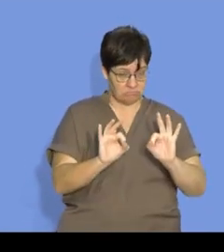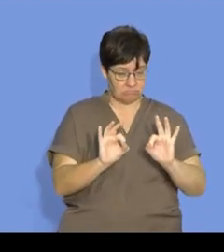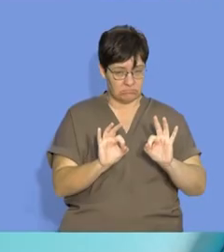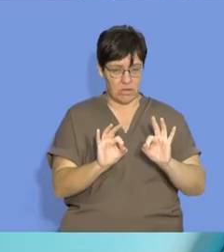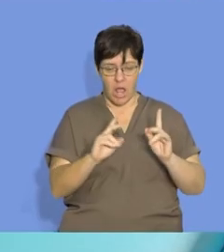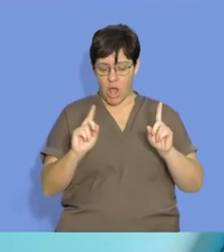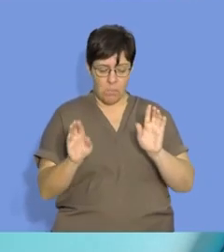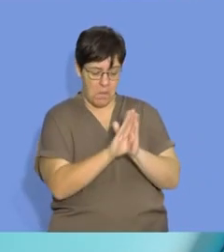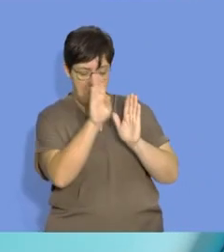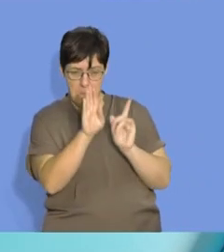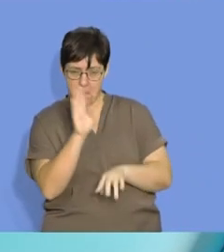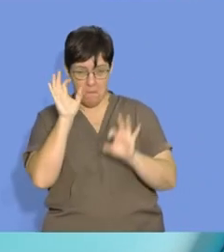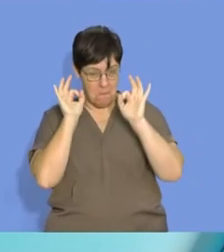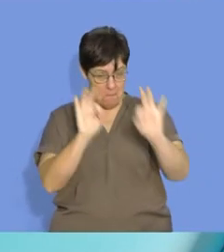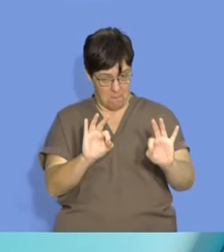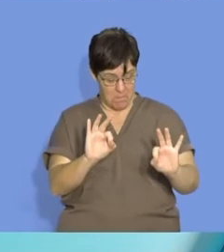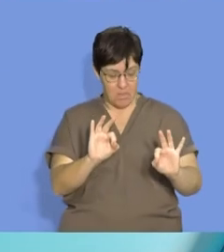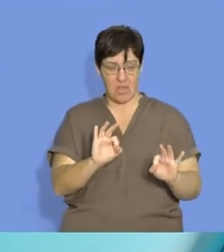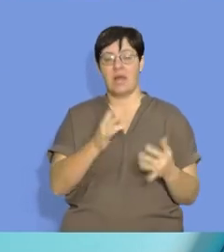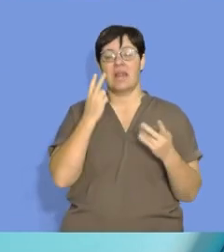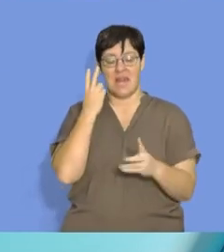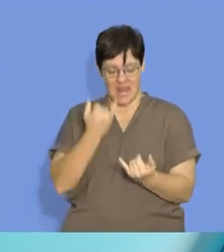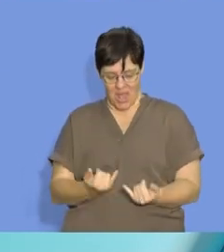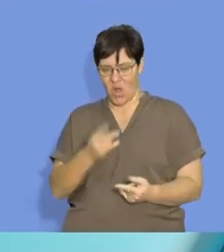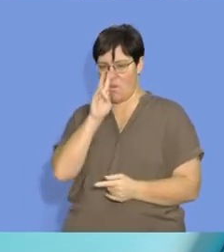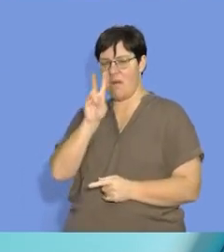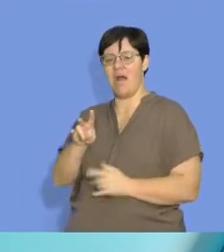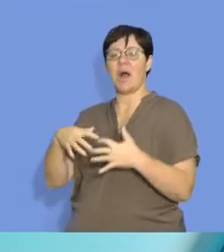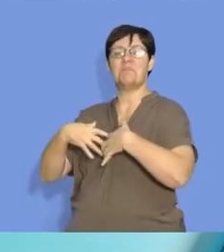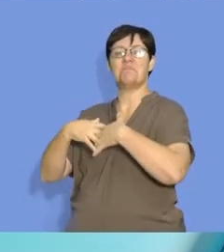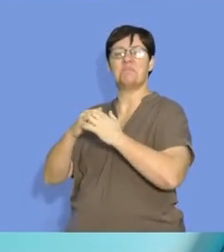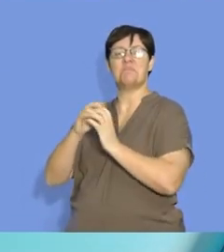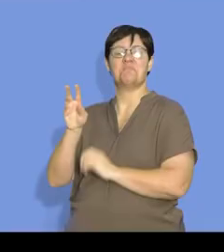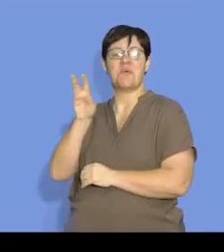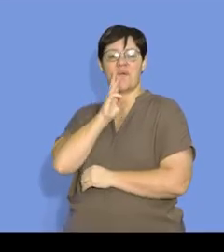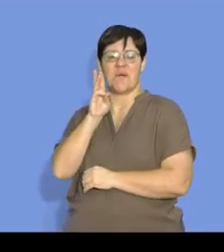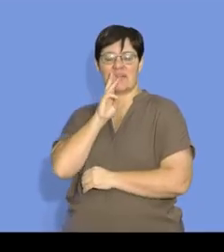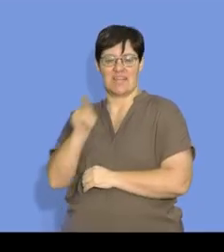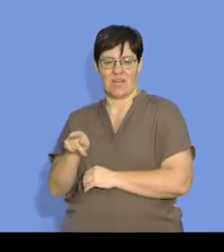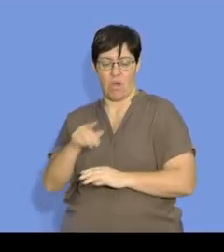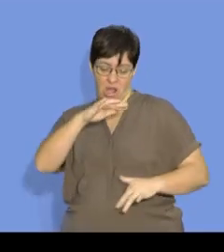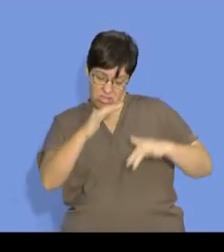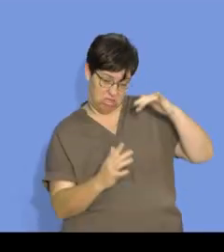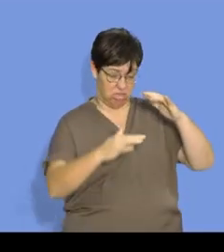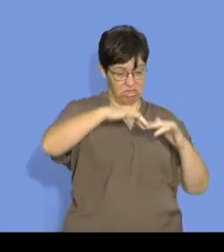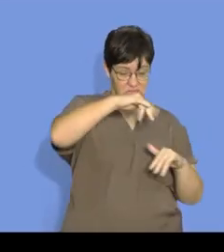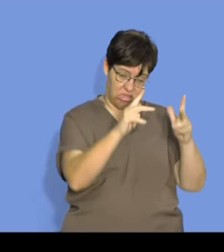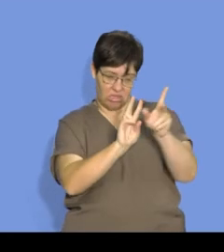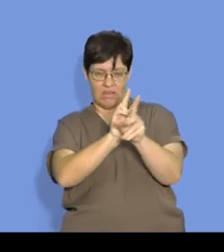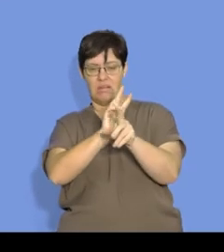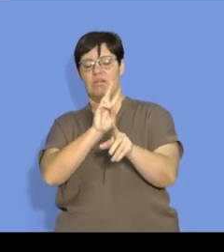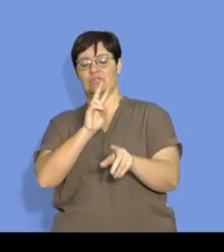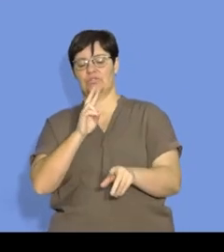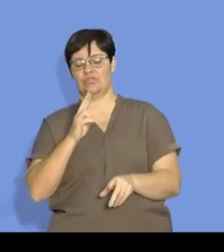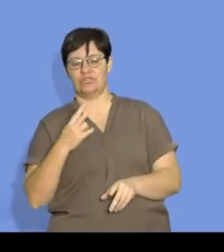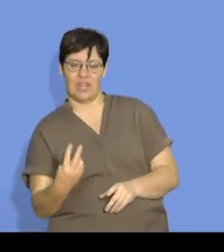way, in the correct way that we need it to take place, we will see that after being in that unstable state,